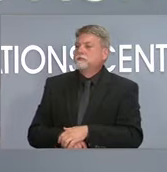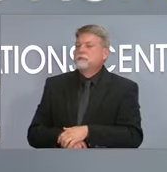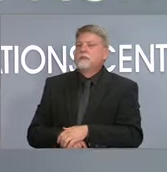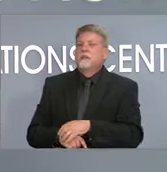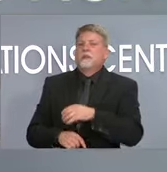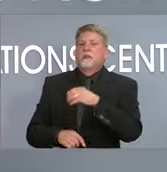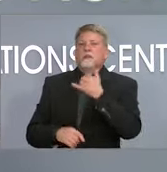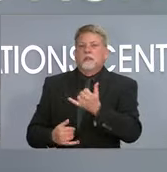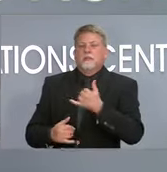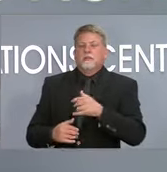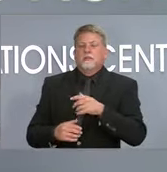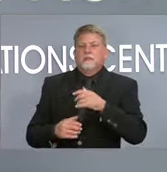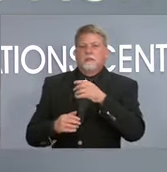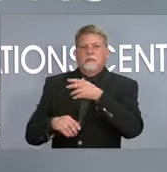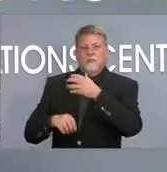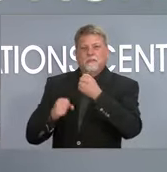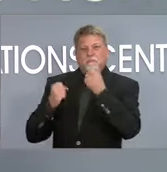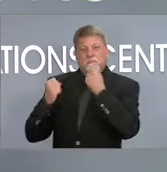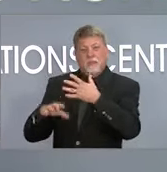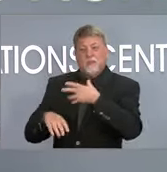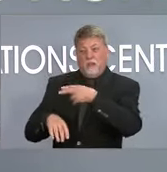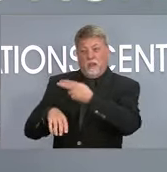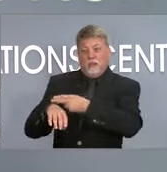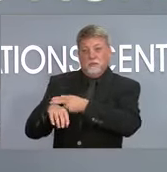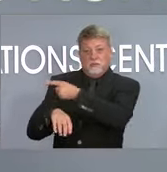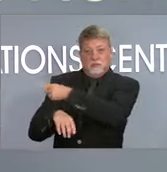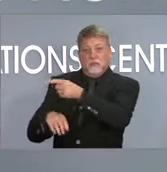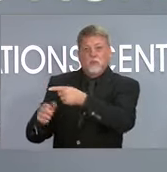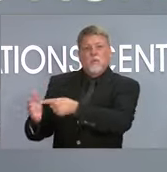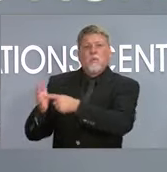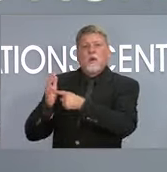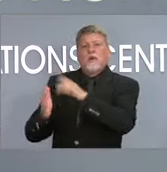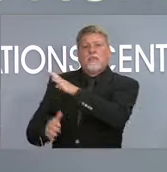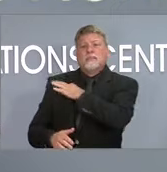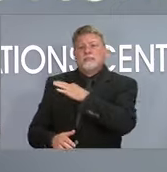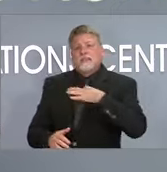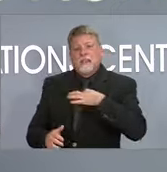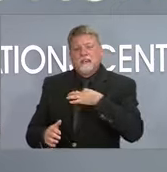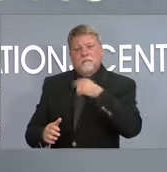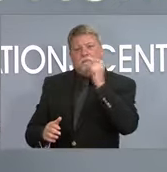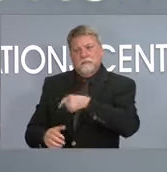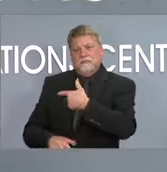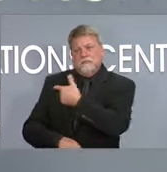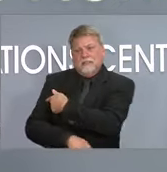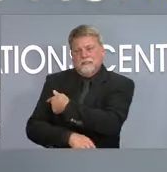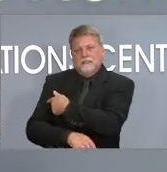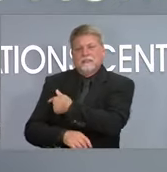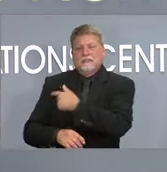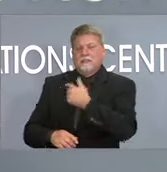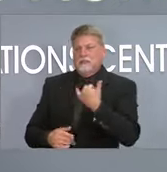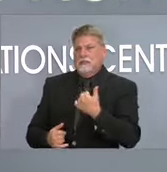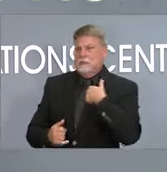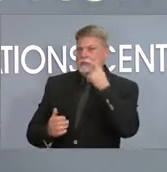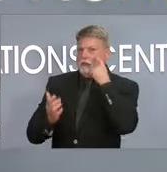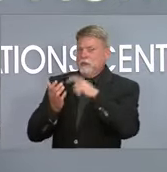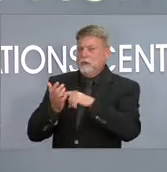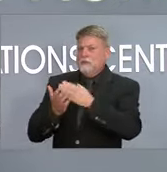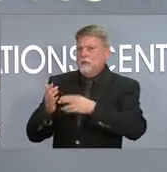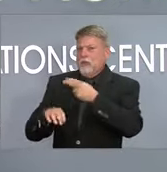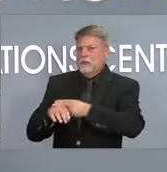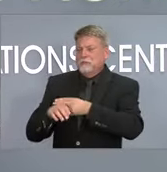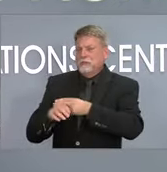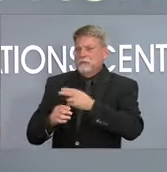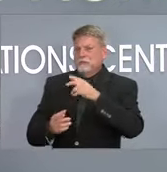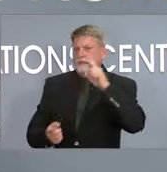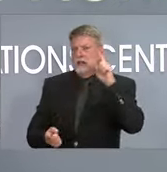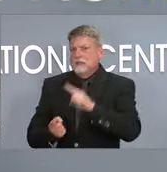hospitals requiring vaccinations for their personnel, we're seeing some shortages there. Is there